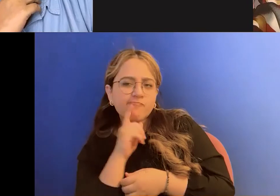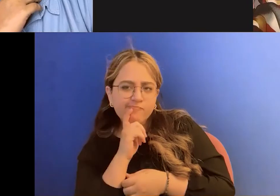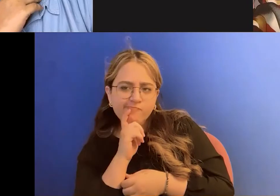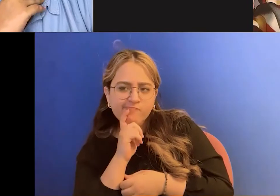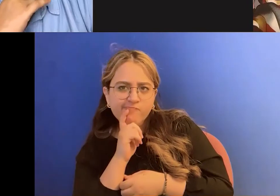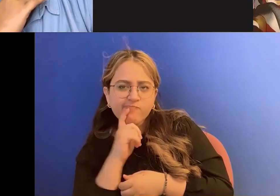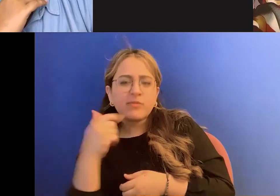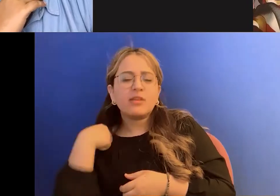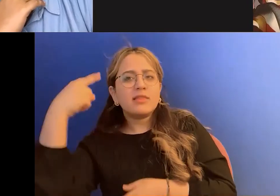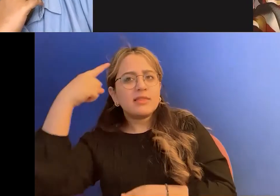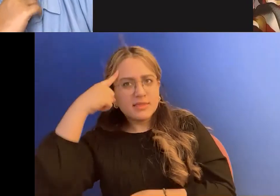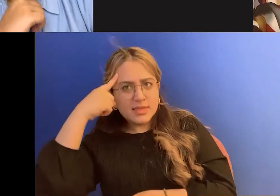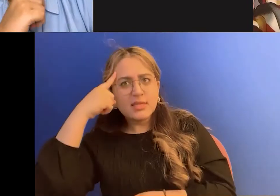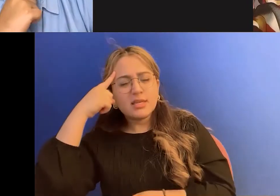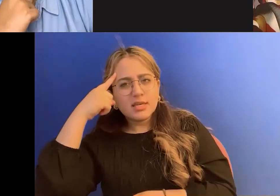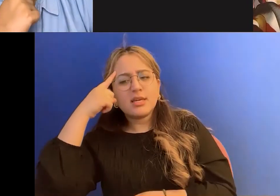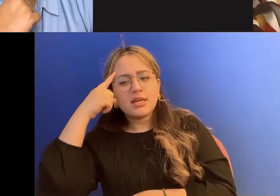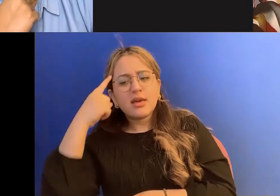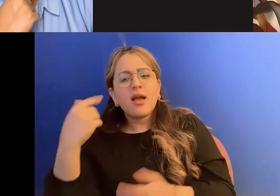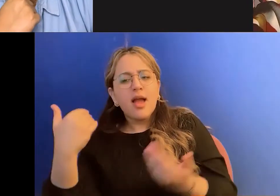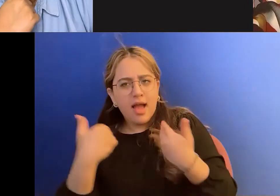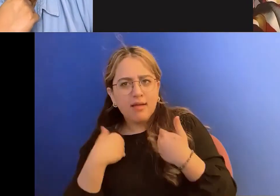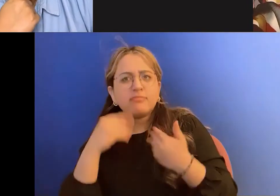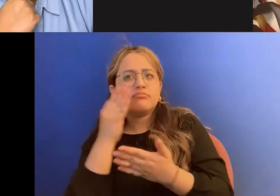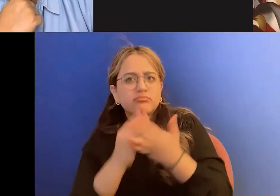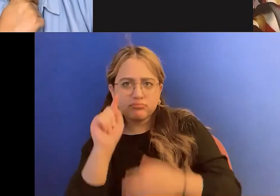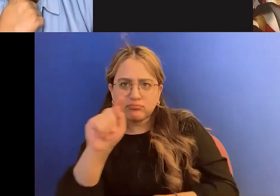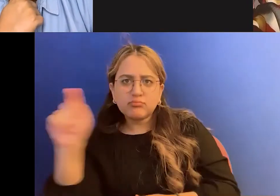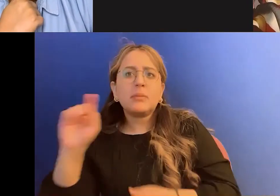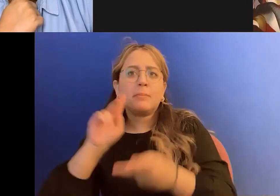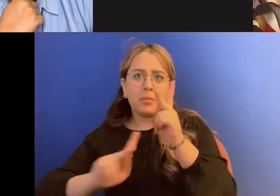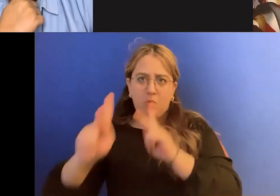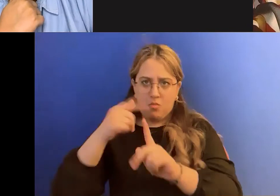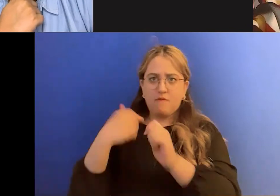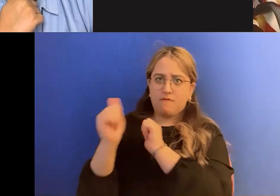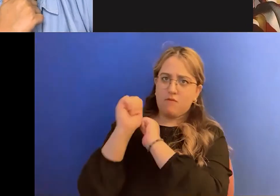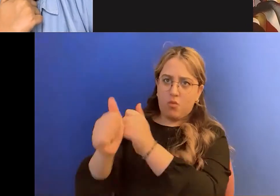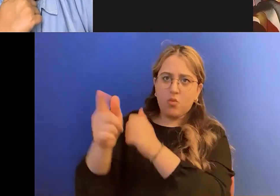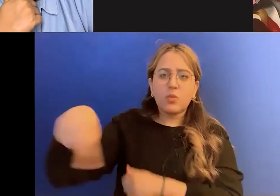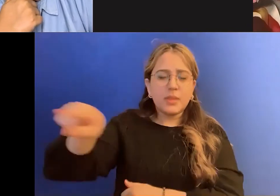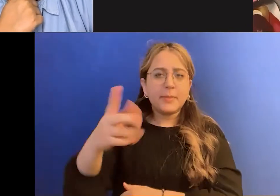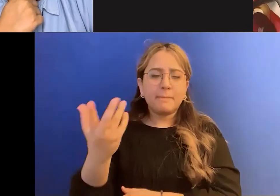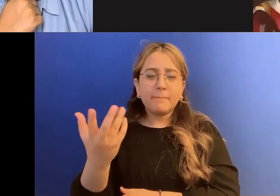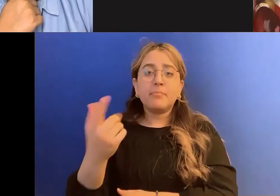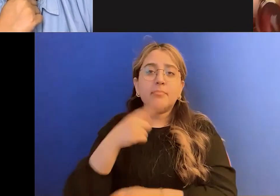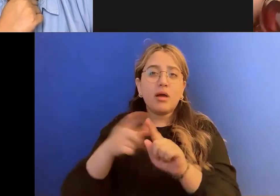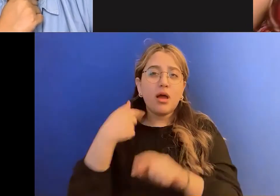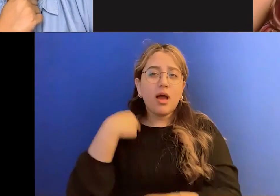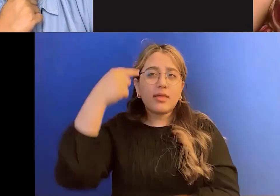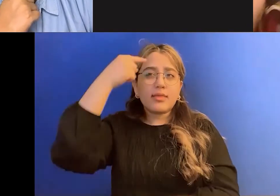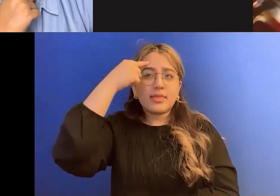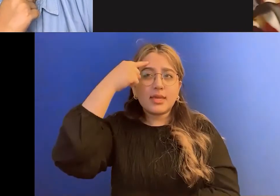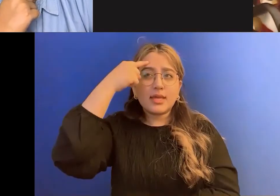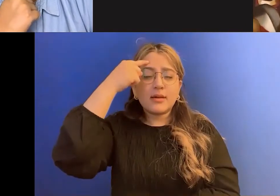I, I do have a number of folks that I follow. Um, but I would say that the